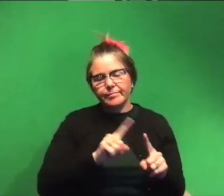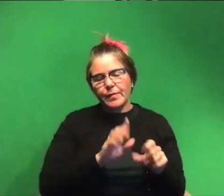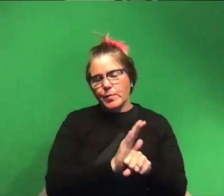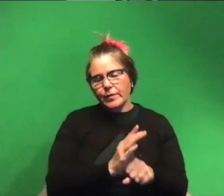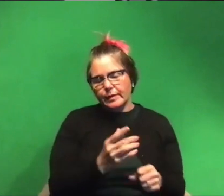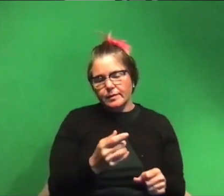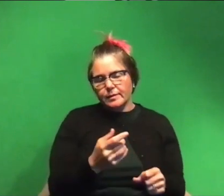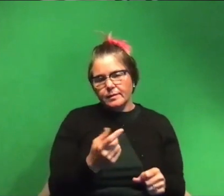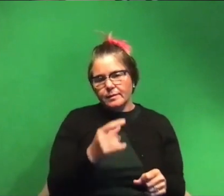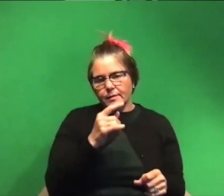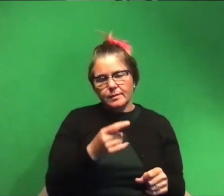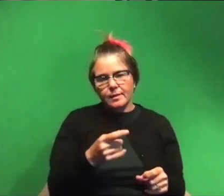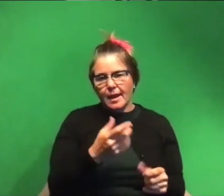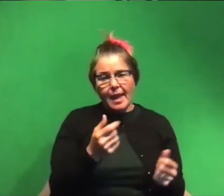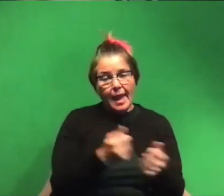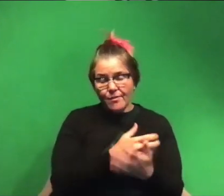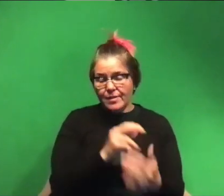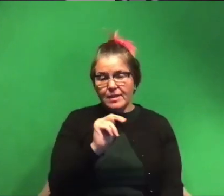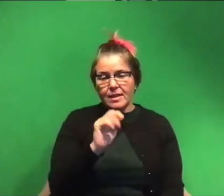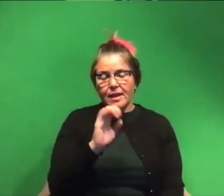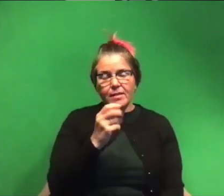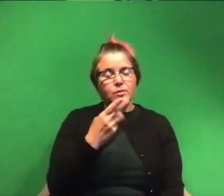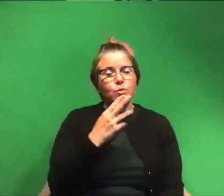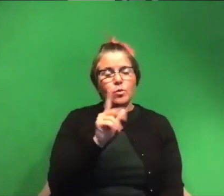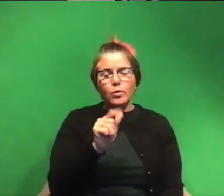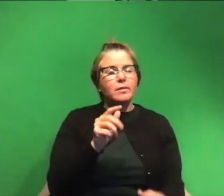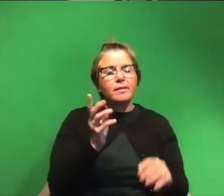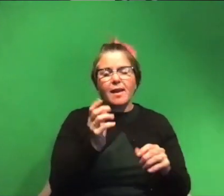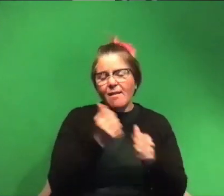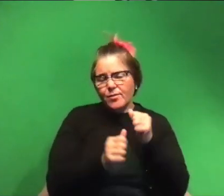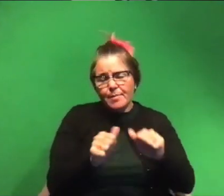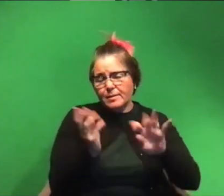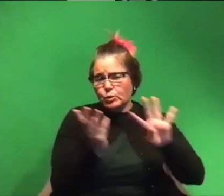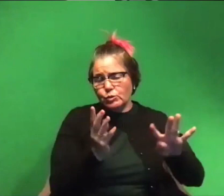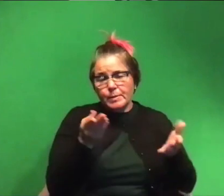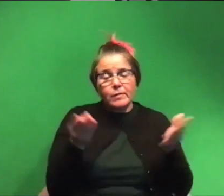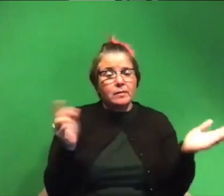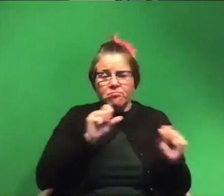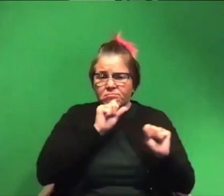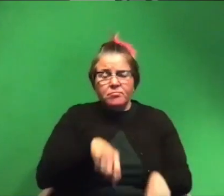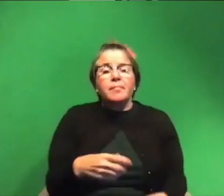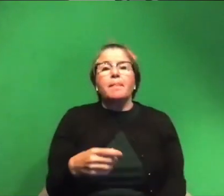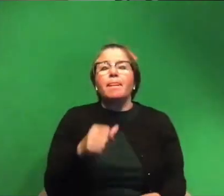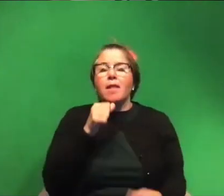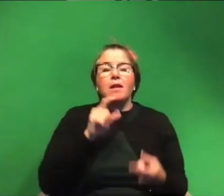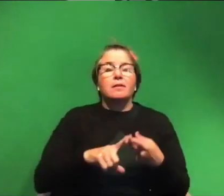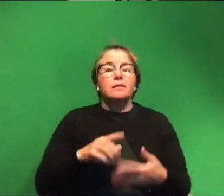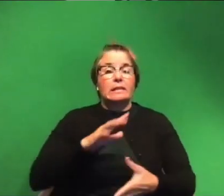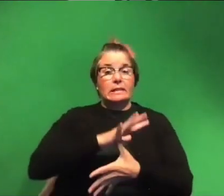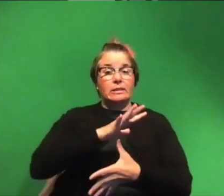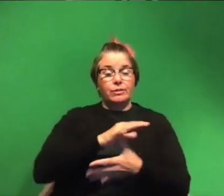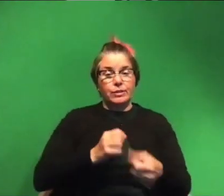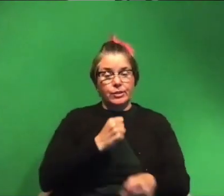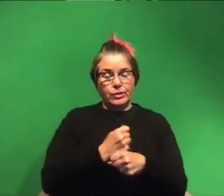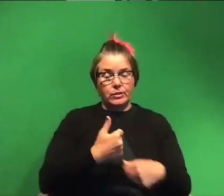and watching everything on netflix hulu and every other streaming service possible and it wasn't until my senior year where i actually got to